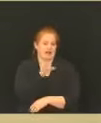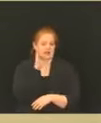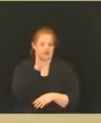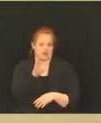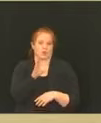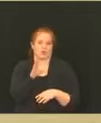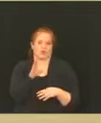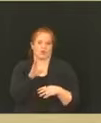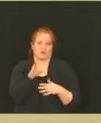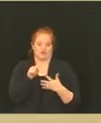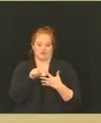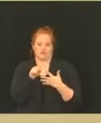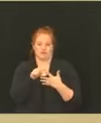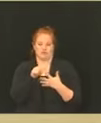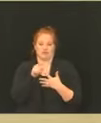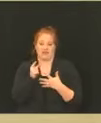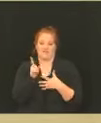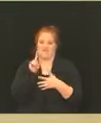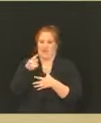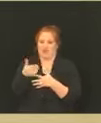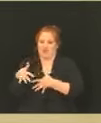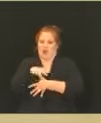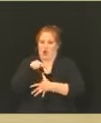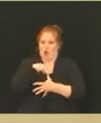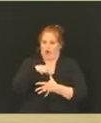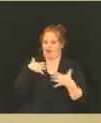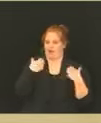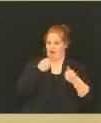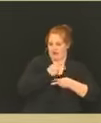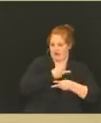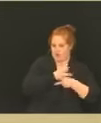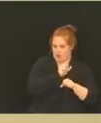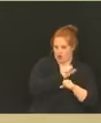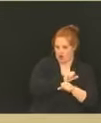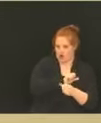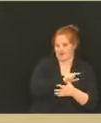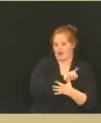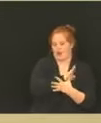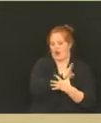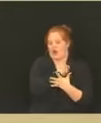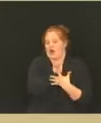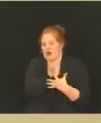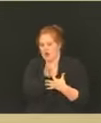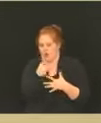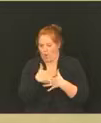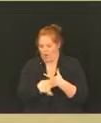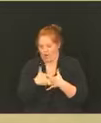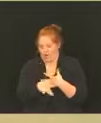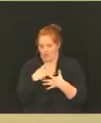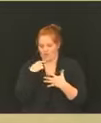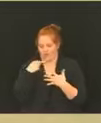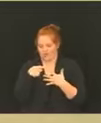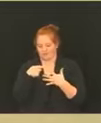healthcare workers. And we will begin phase two, we will open up slots for